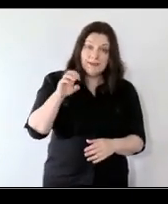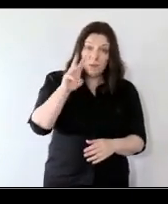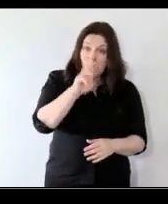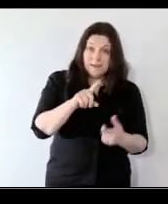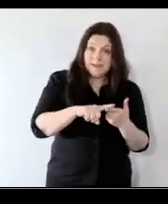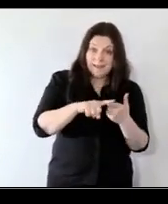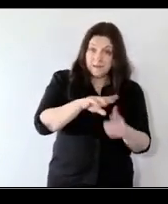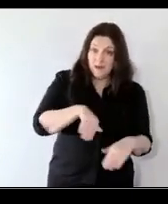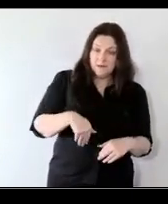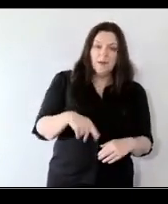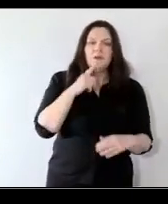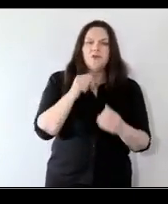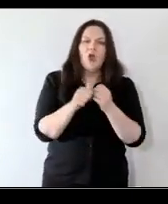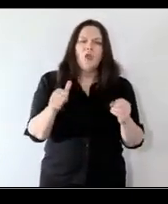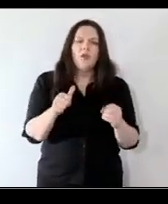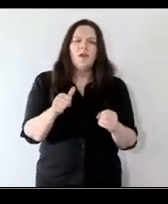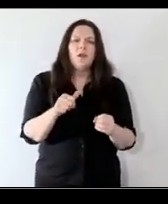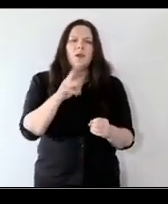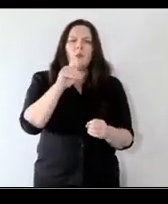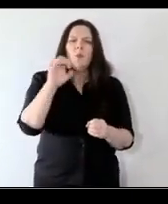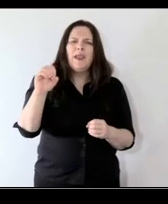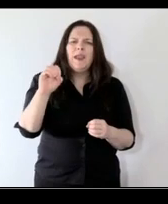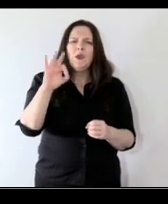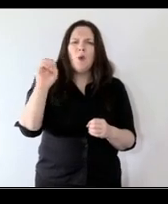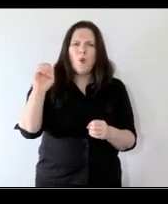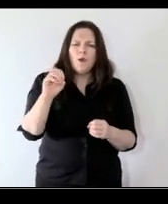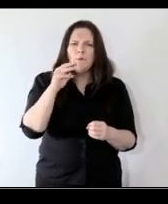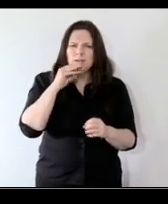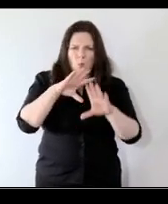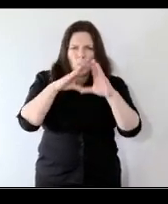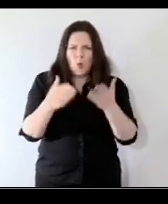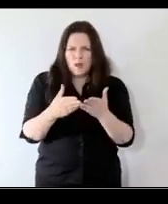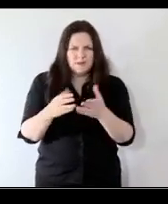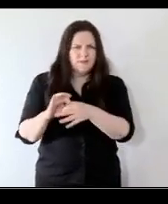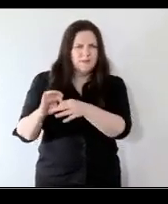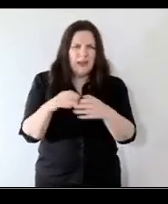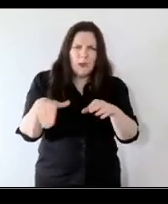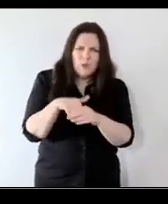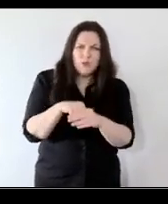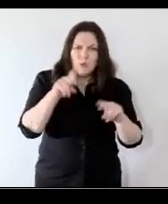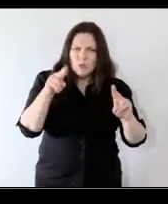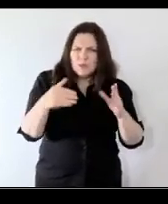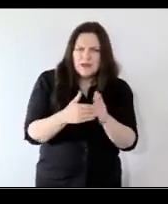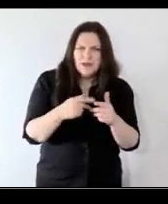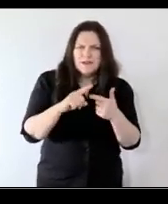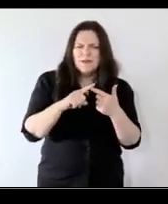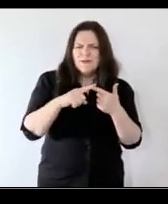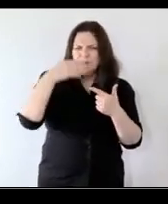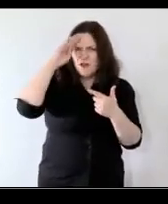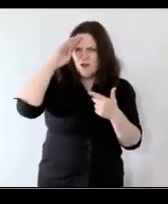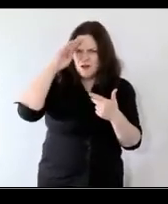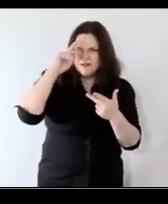called um we go that's the well-being economy government that includes new zealand and ireland um